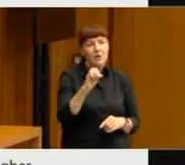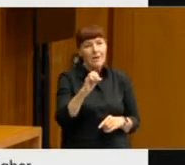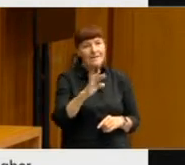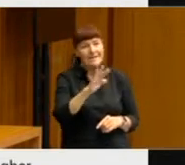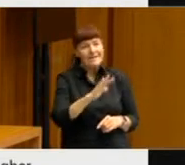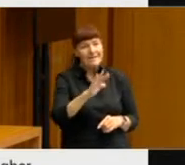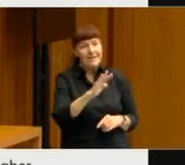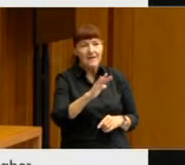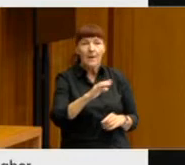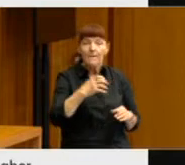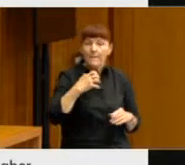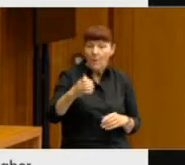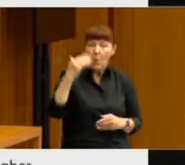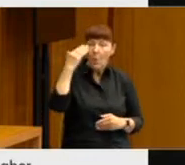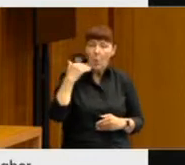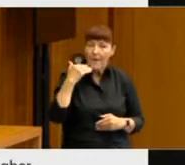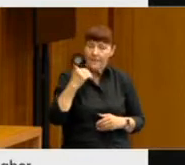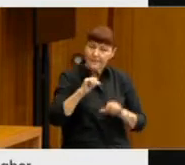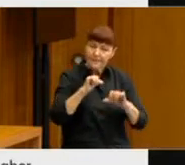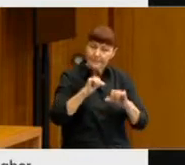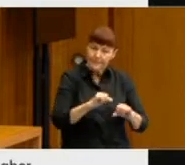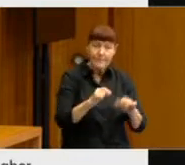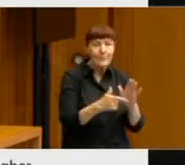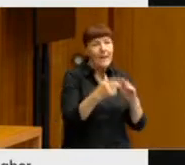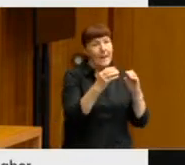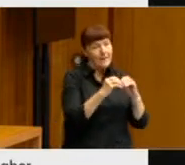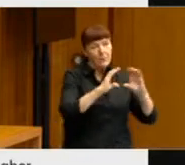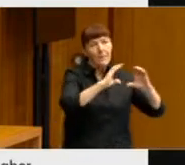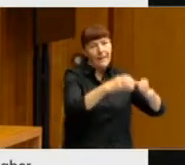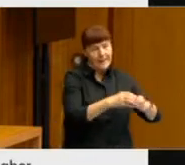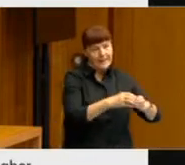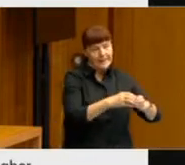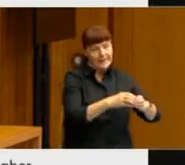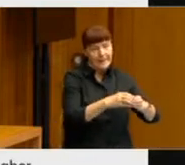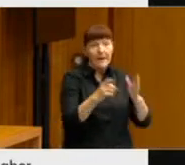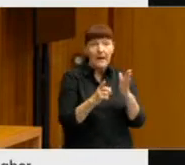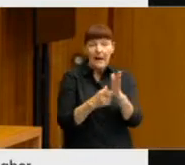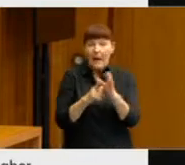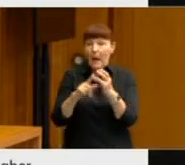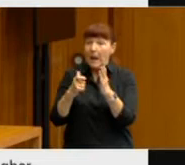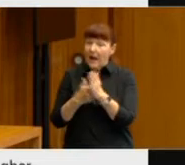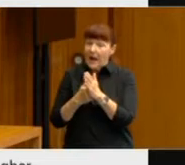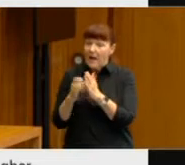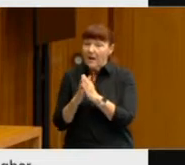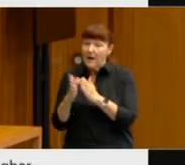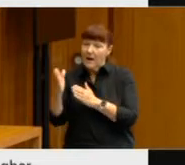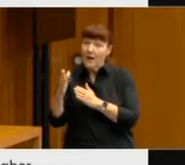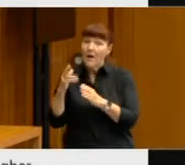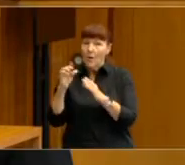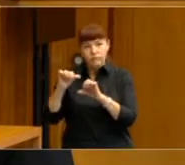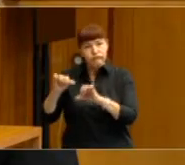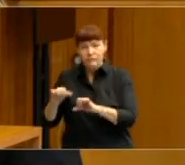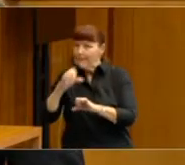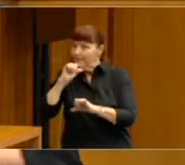proportion of women voted for the Liberal Party. And Labor had an advantage among men.